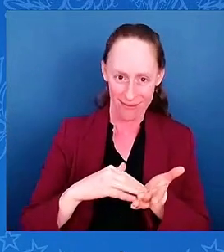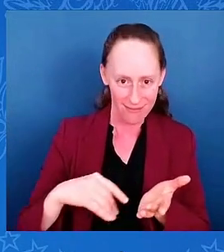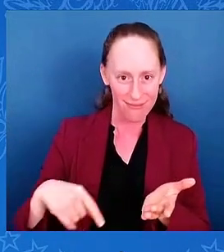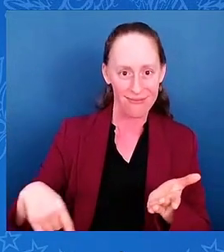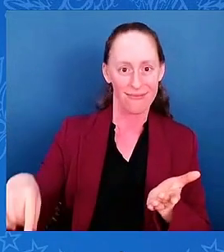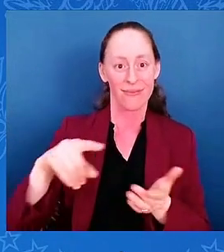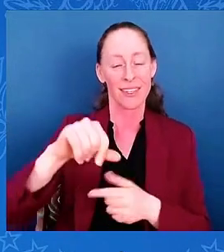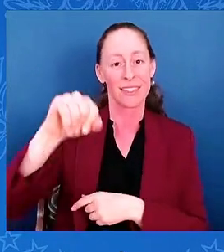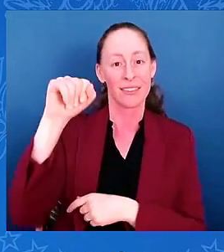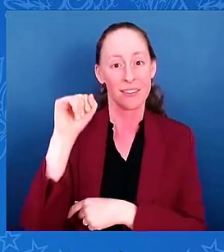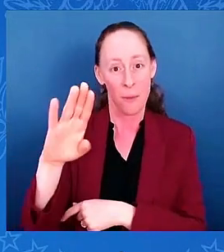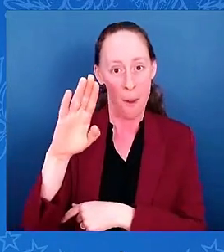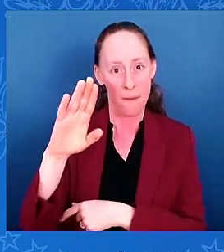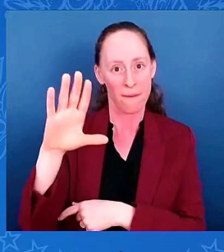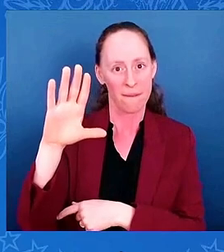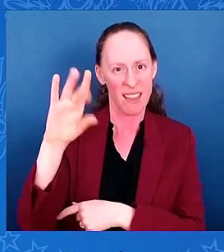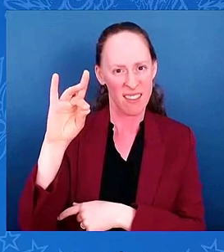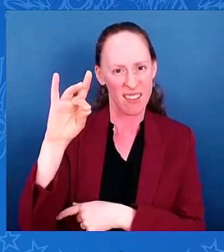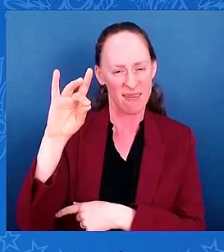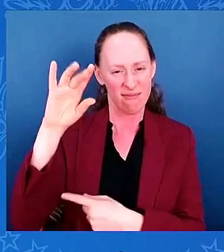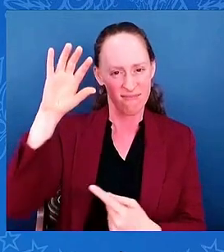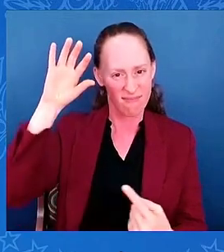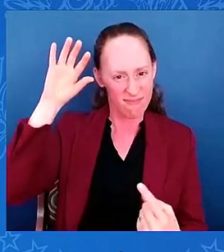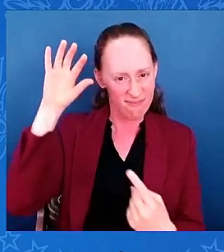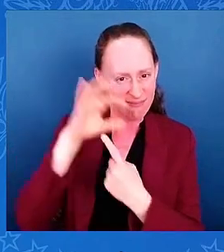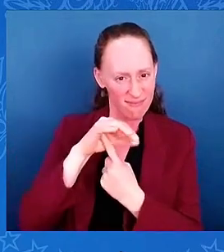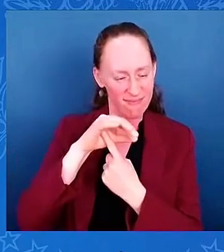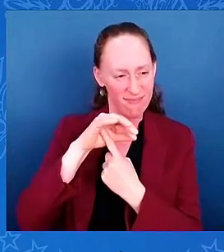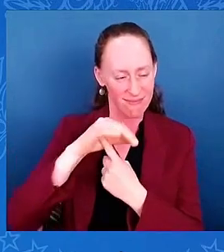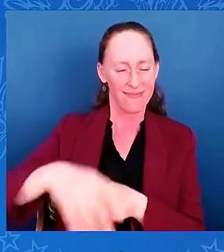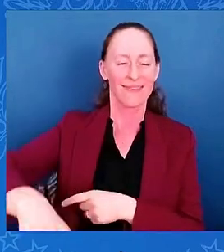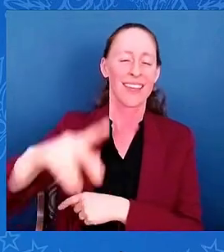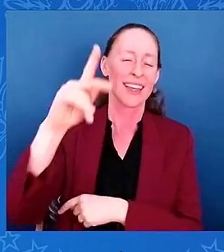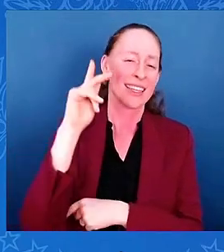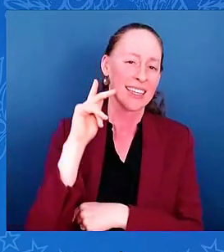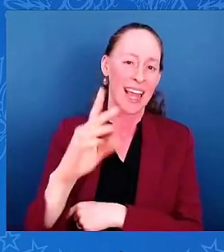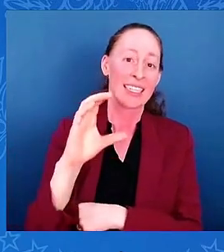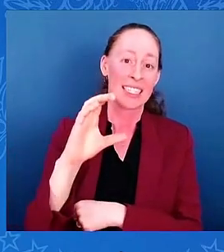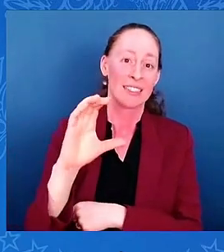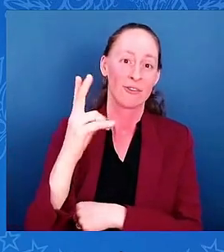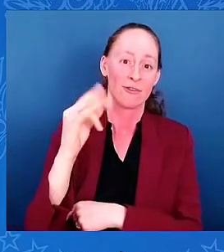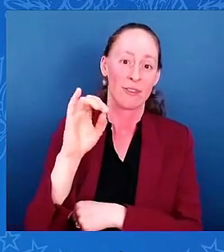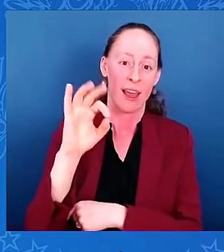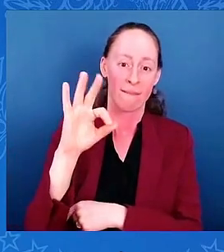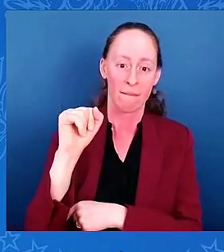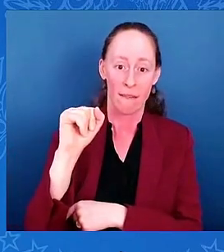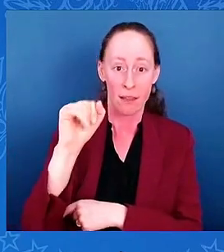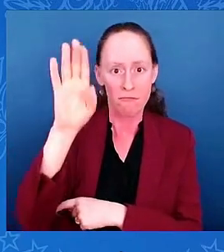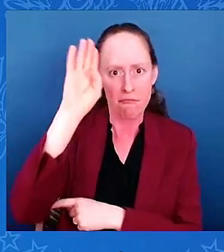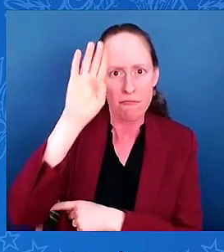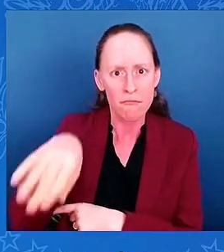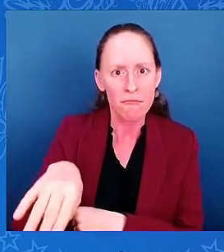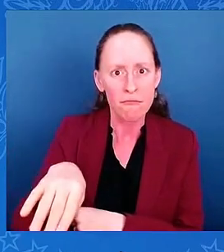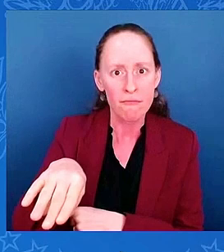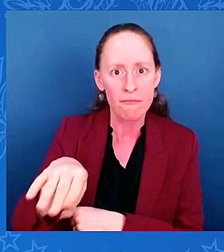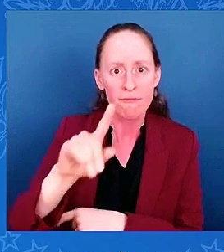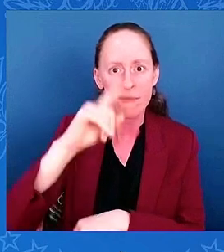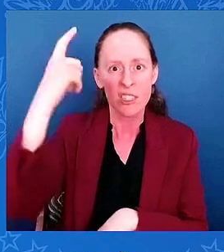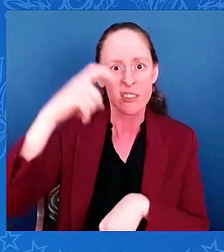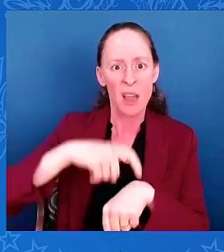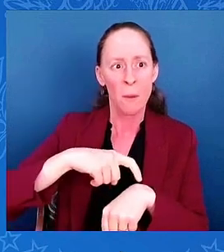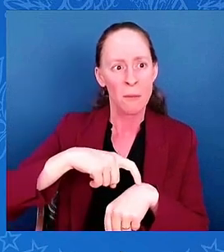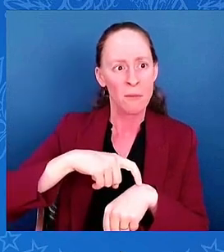the first team in 20 years to win back-to-back. Winning back-to-back.